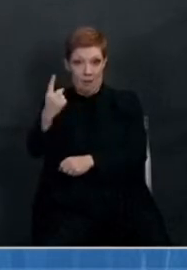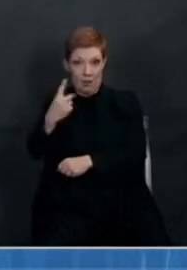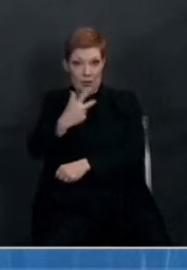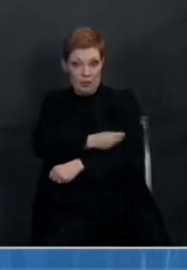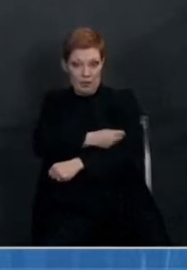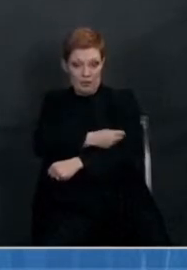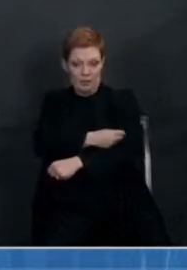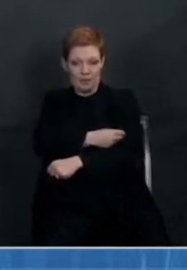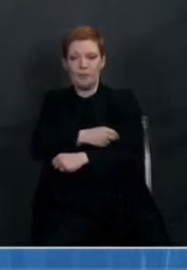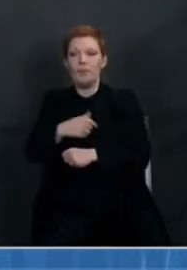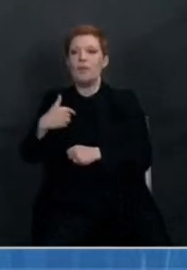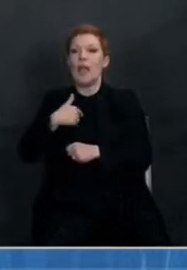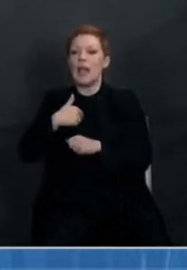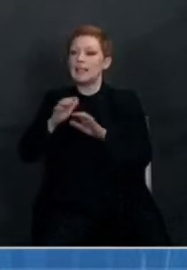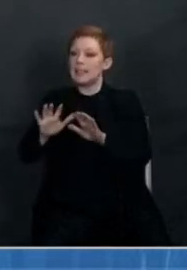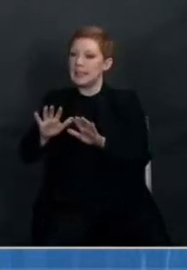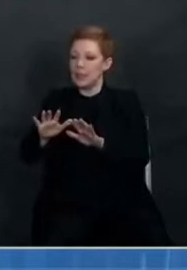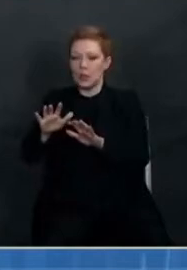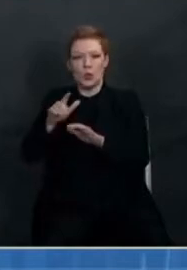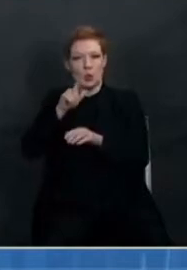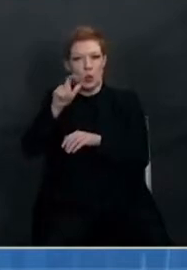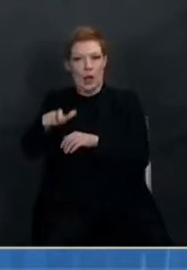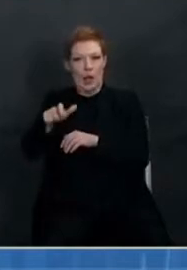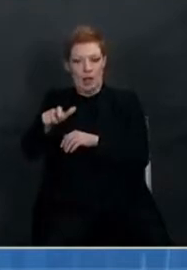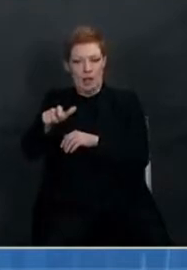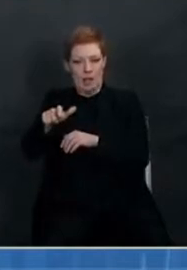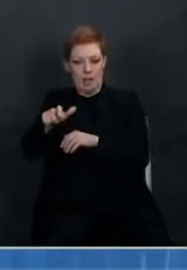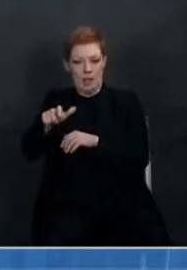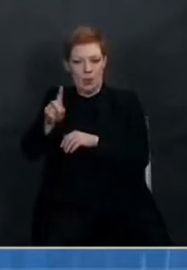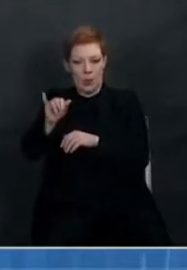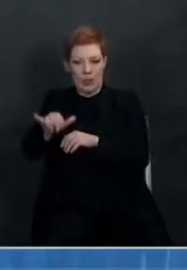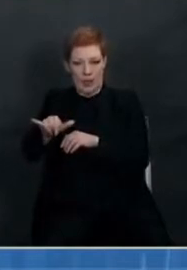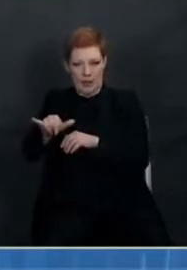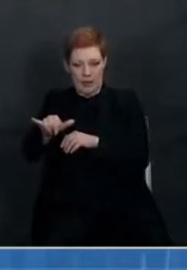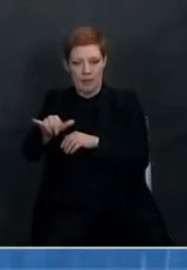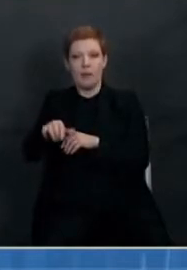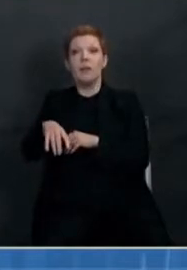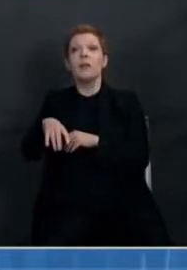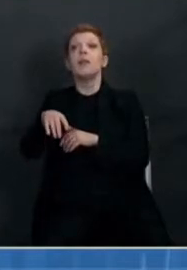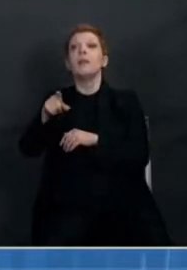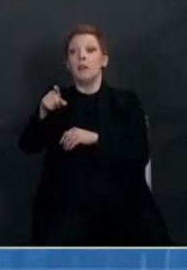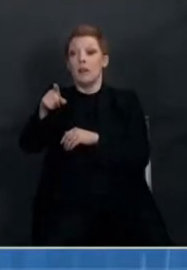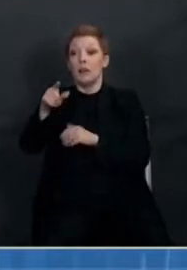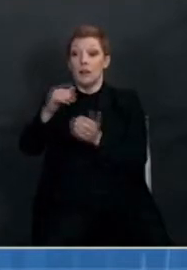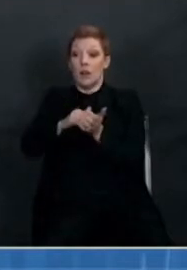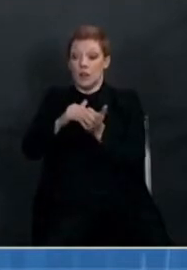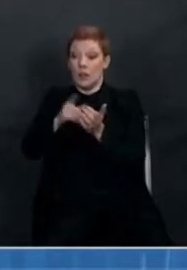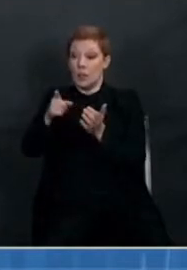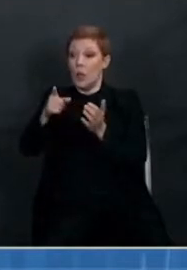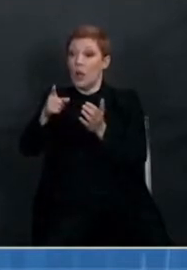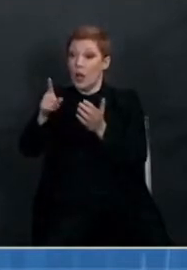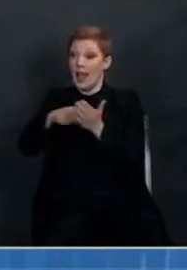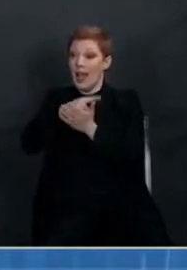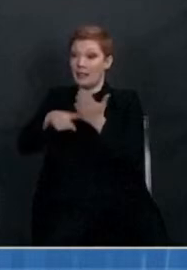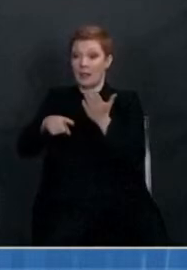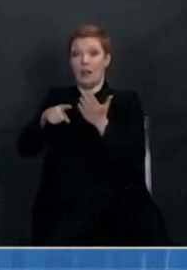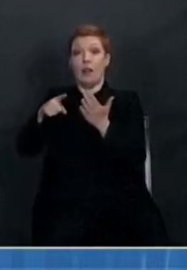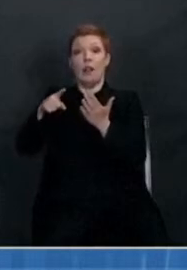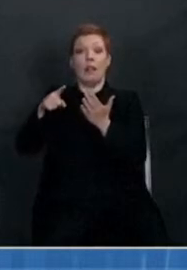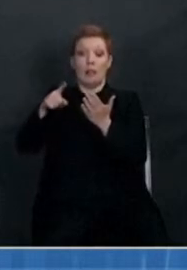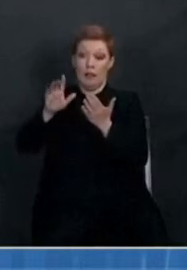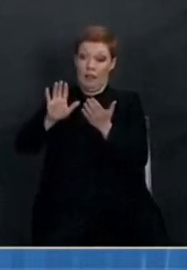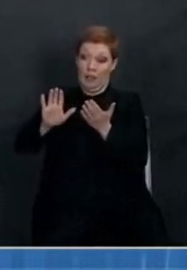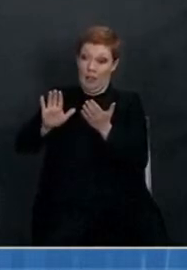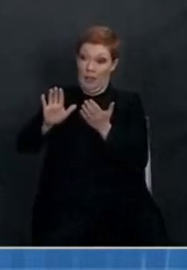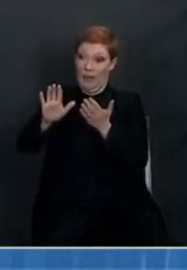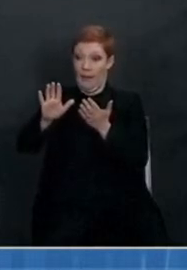cases, providers are canceling appointments with patients. They could take preventing Americans from getting their first